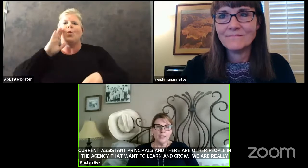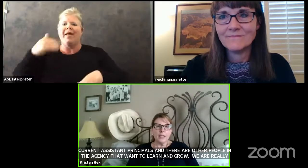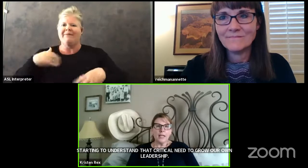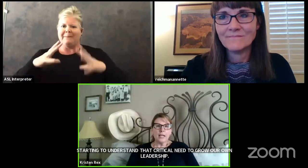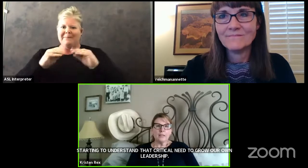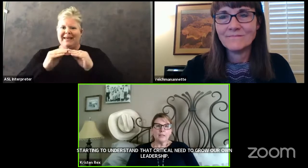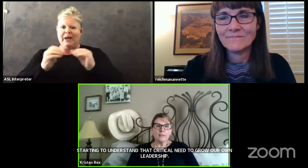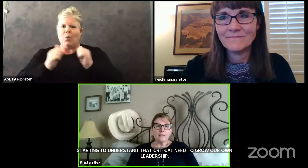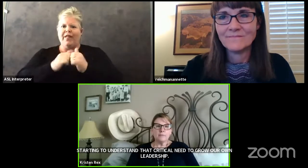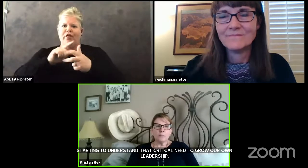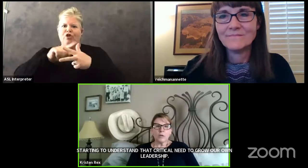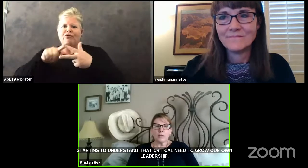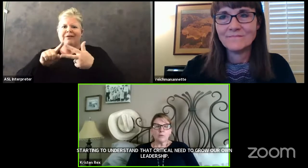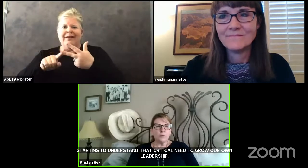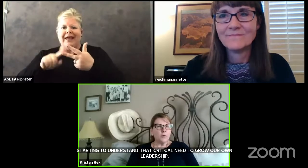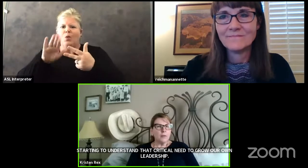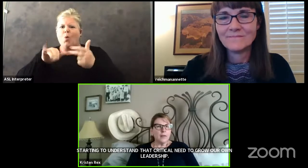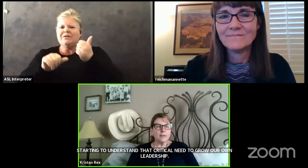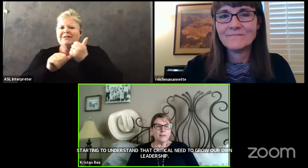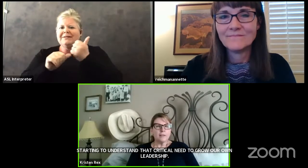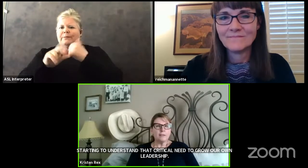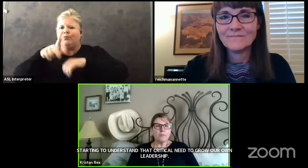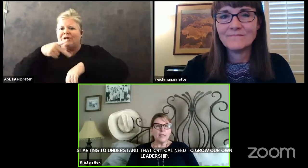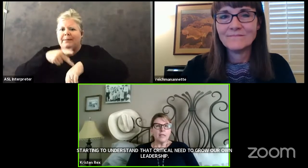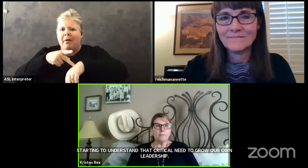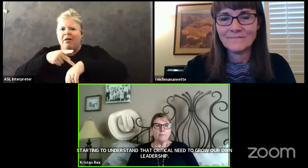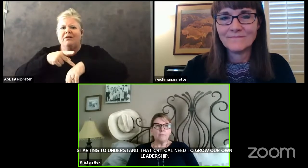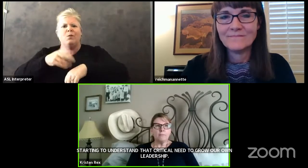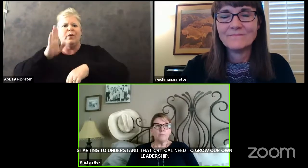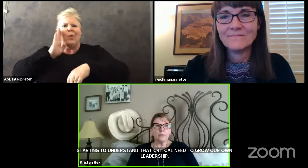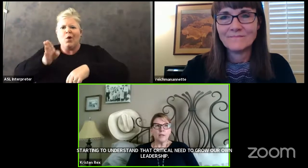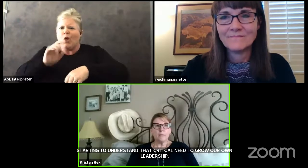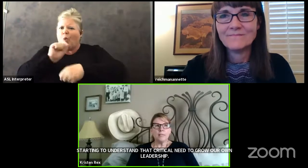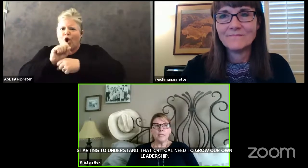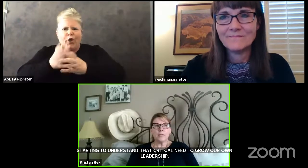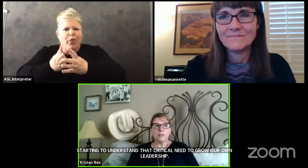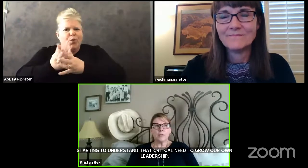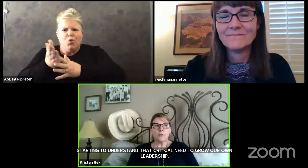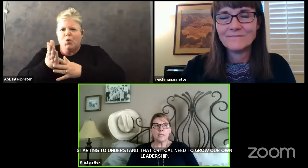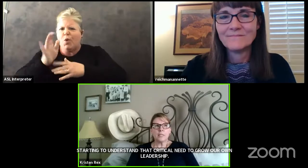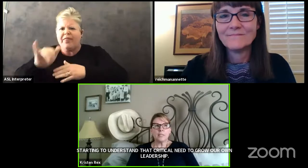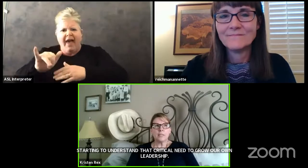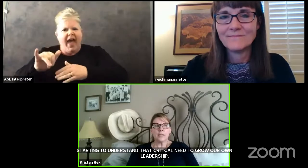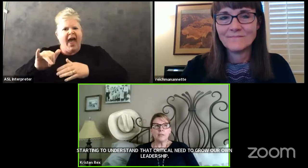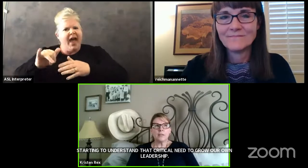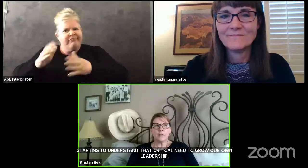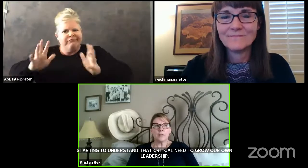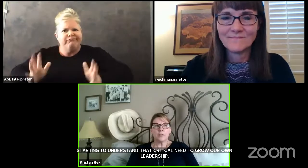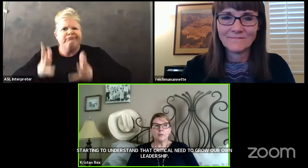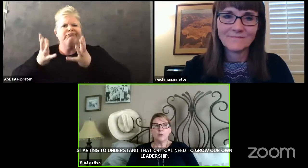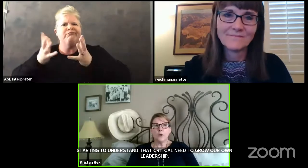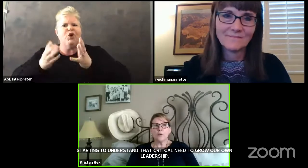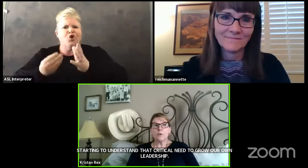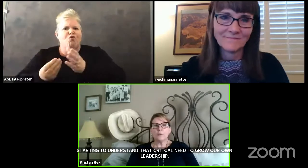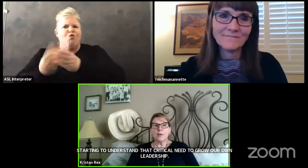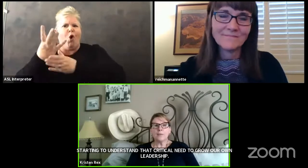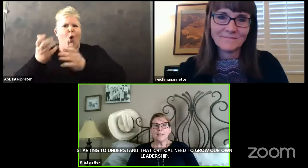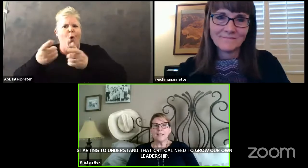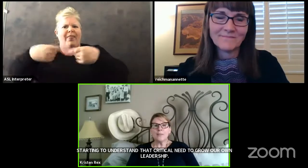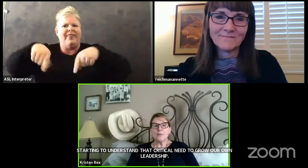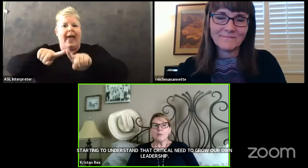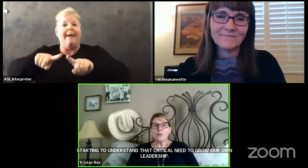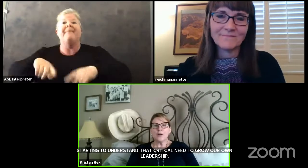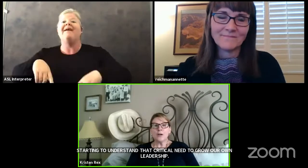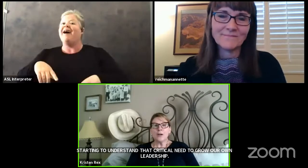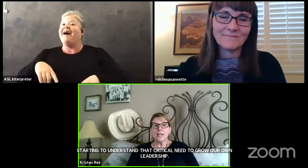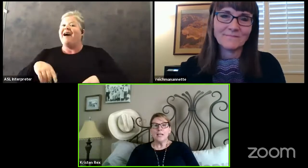and working through all that. We probably need to, and I don't want to steal Annette's thunder. We probably